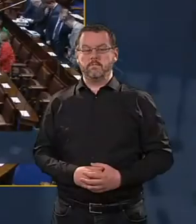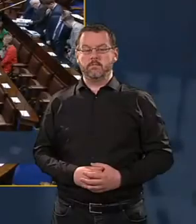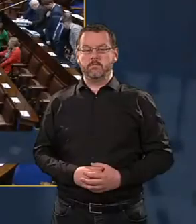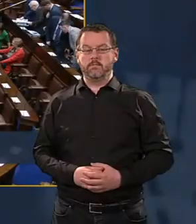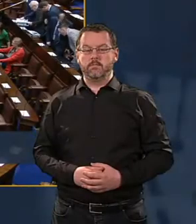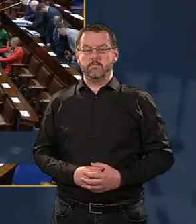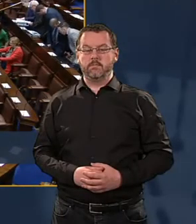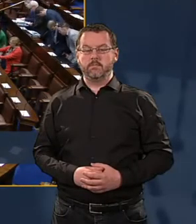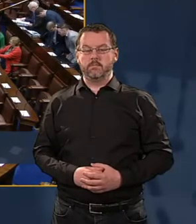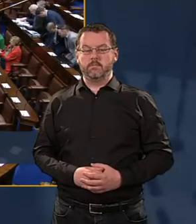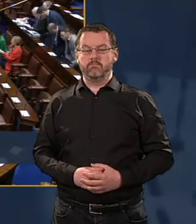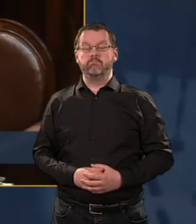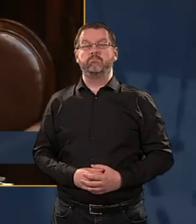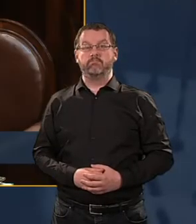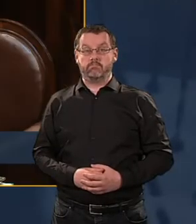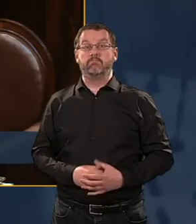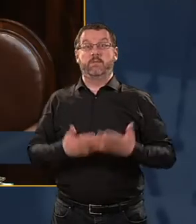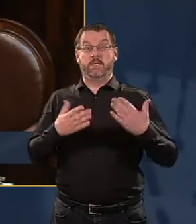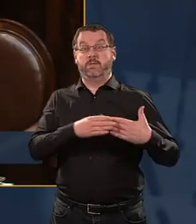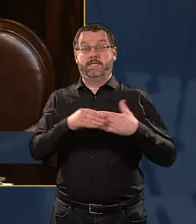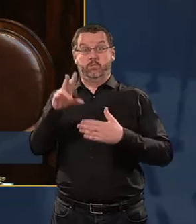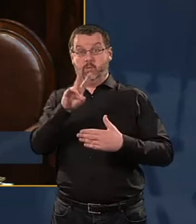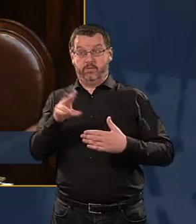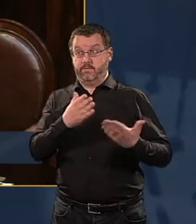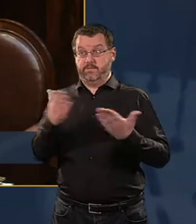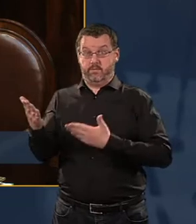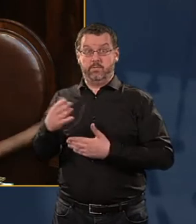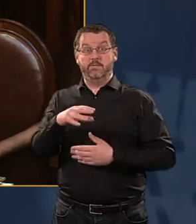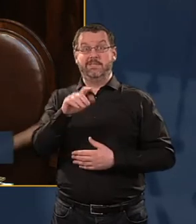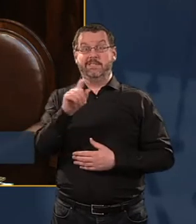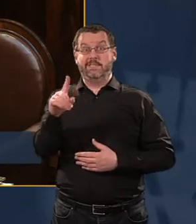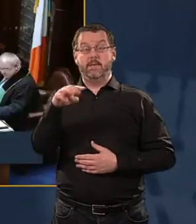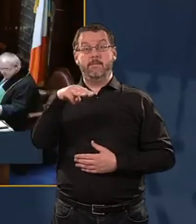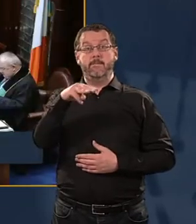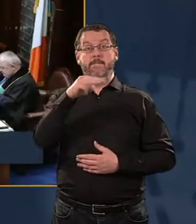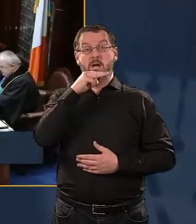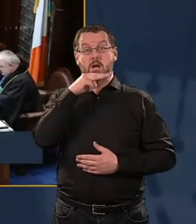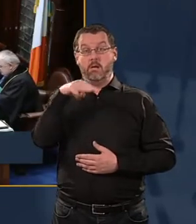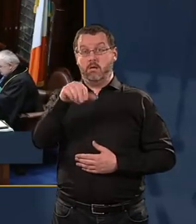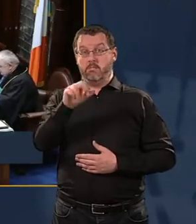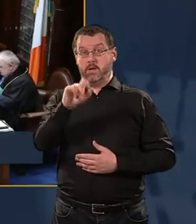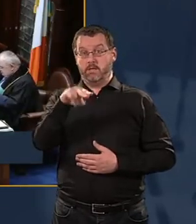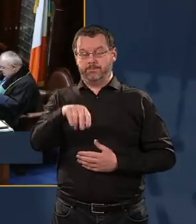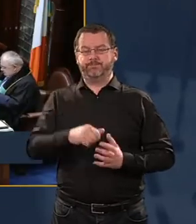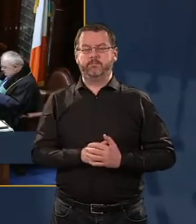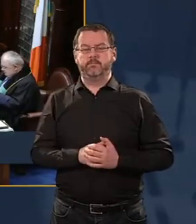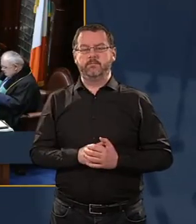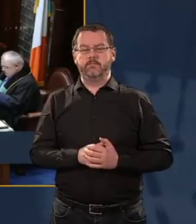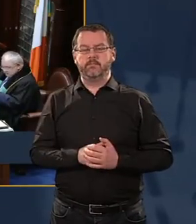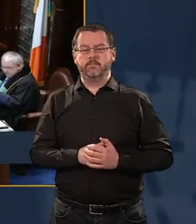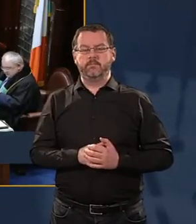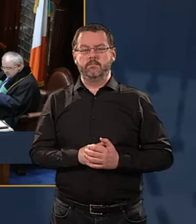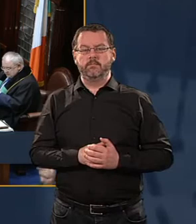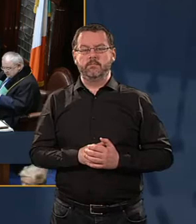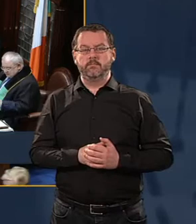Now we will take the Leader's Questions, Understanding Order 29, Deputy Martin, please. If I may, just before I commence, just join with the Taoiseach in